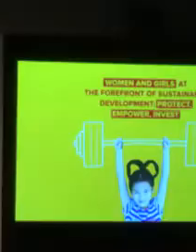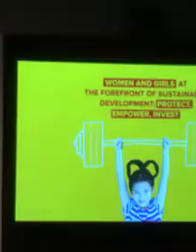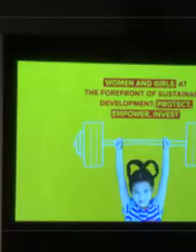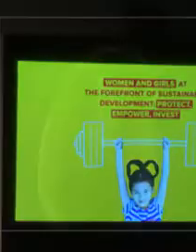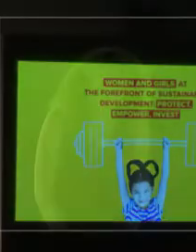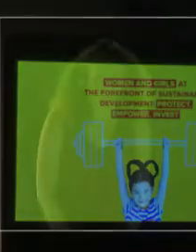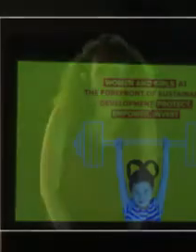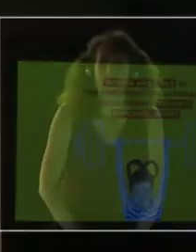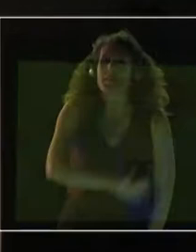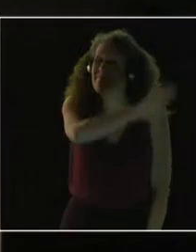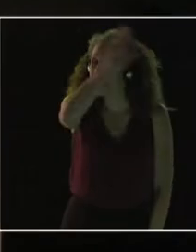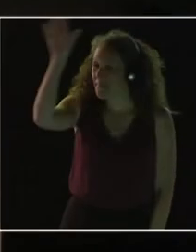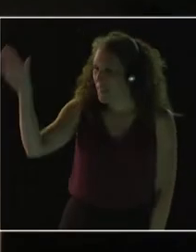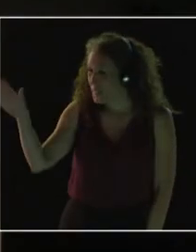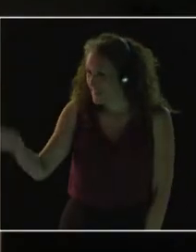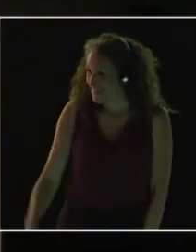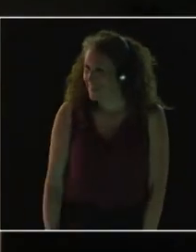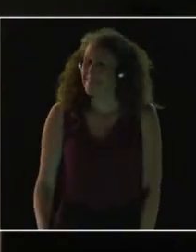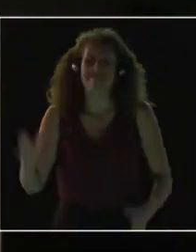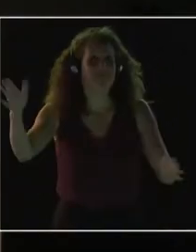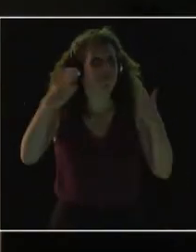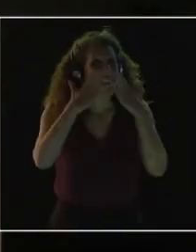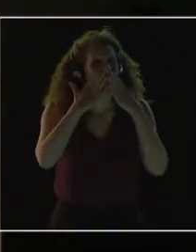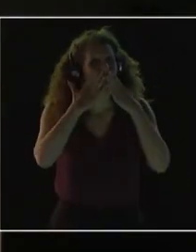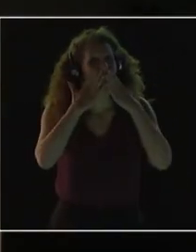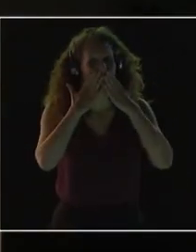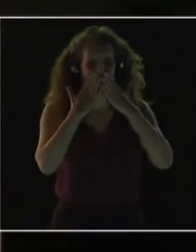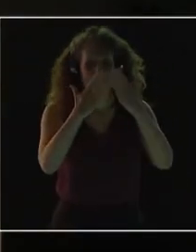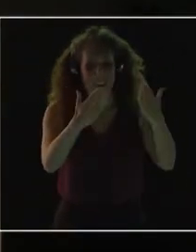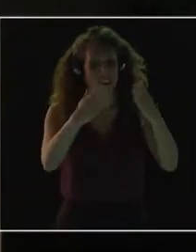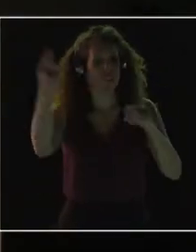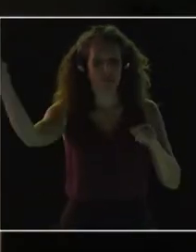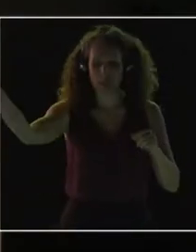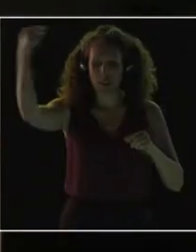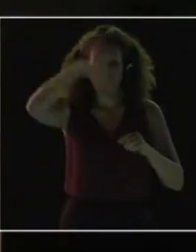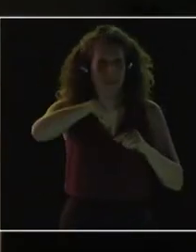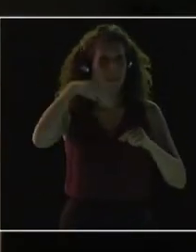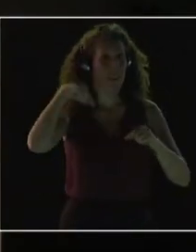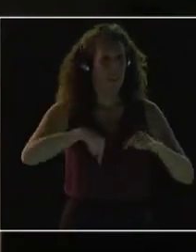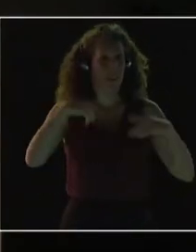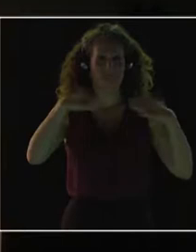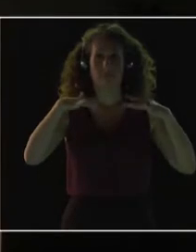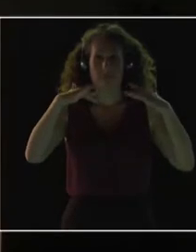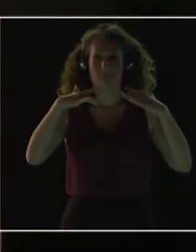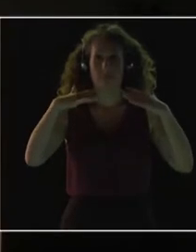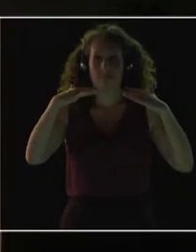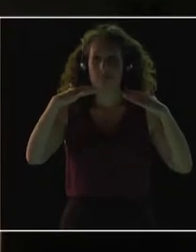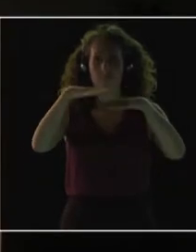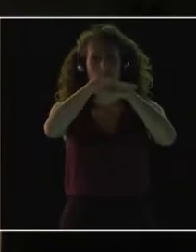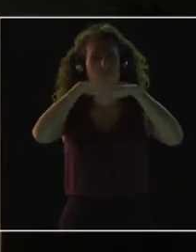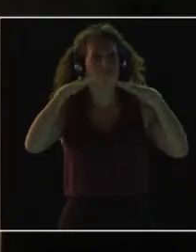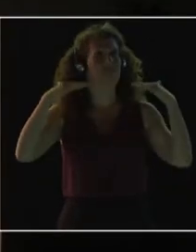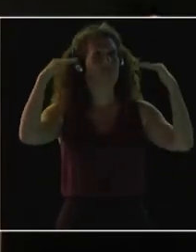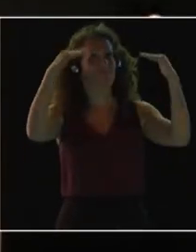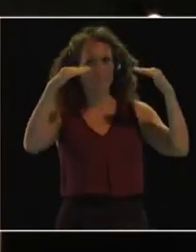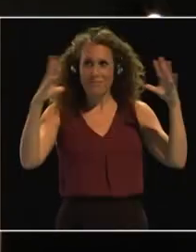Good afternoon, ladies and gentlemen. Thank you very much for joining this high-level session, which is all about